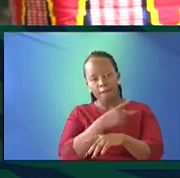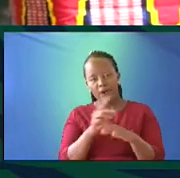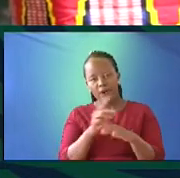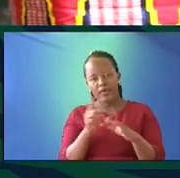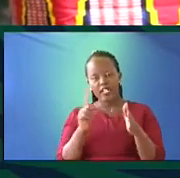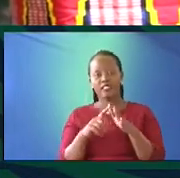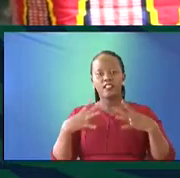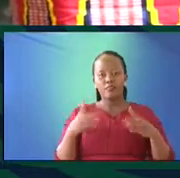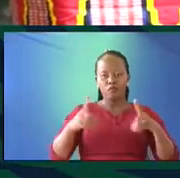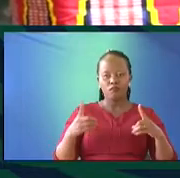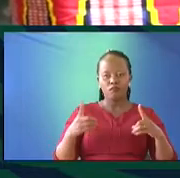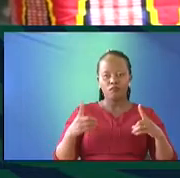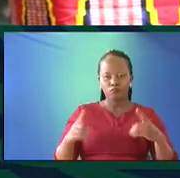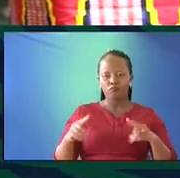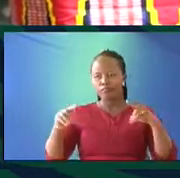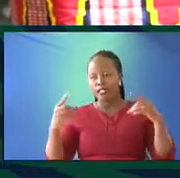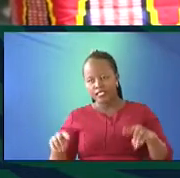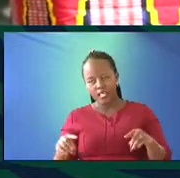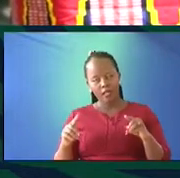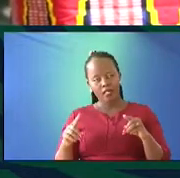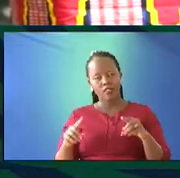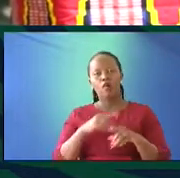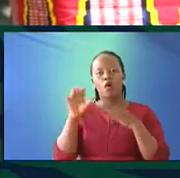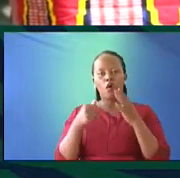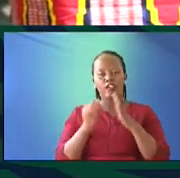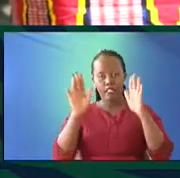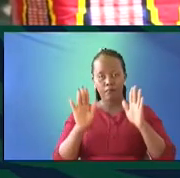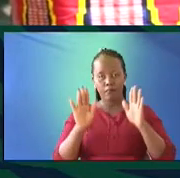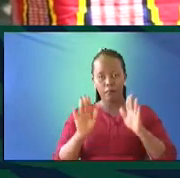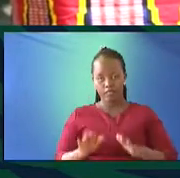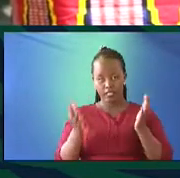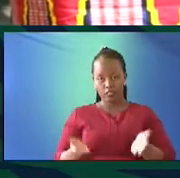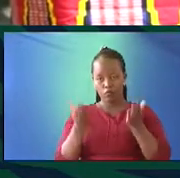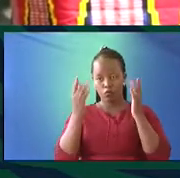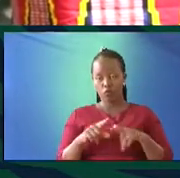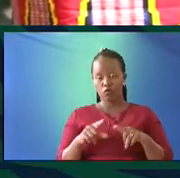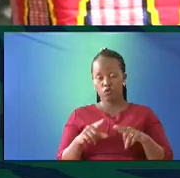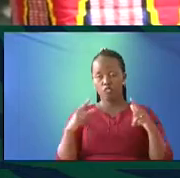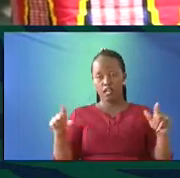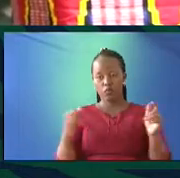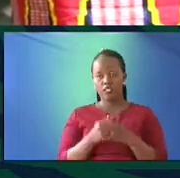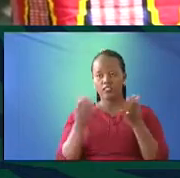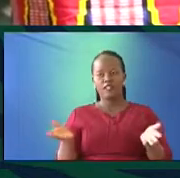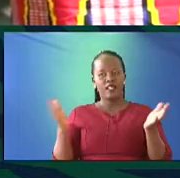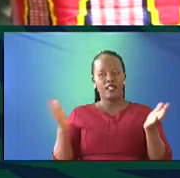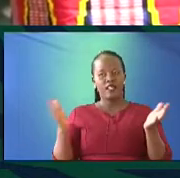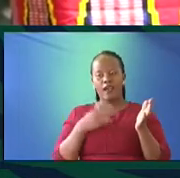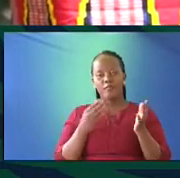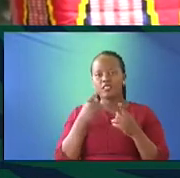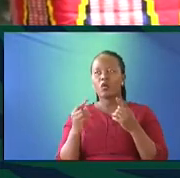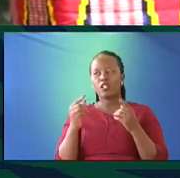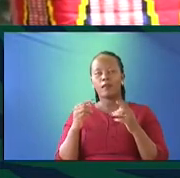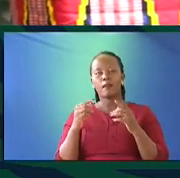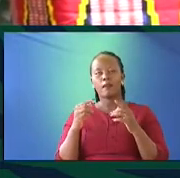dramatists, these people are also equally important in maintenance and promotion of our languages. So I will not even get